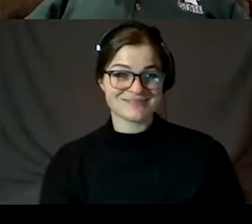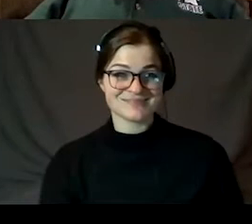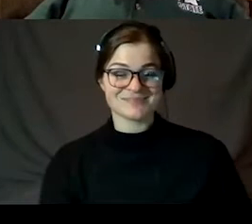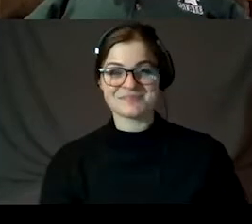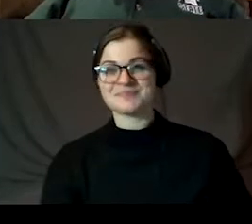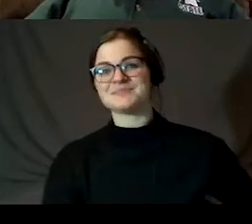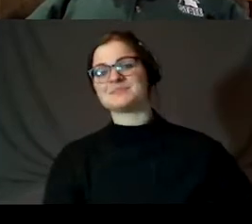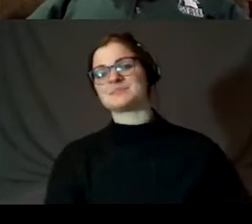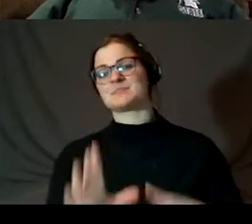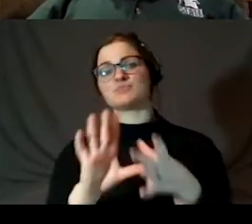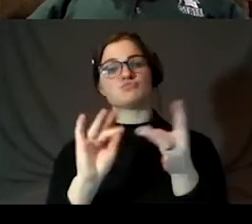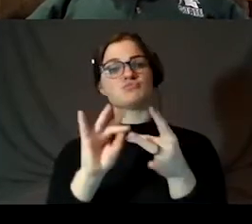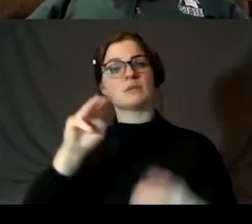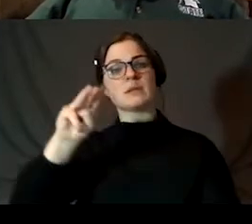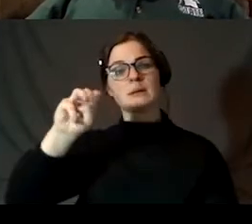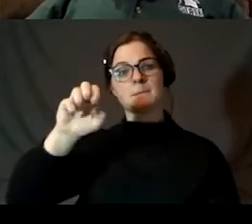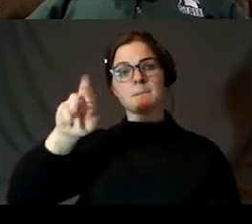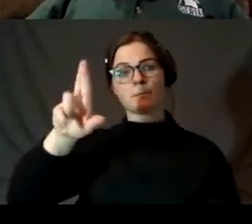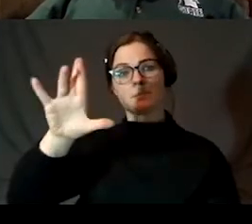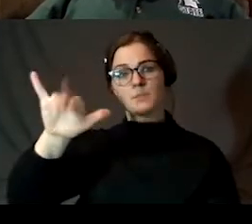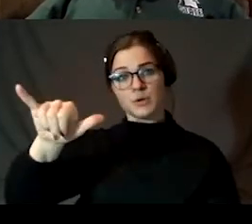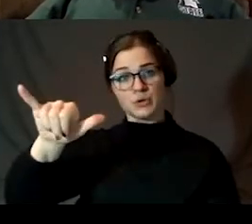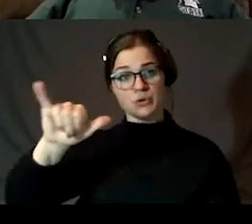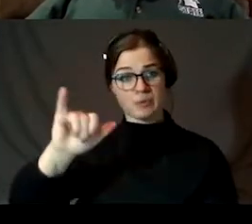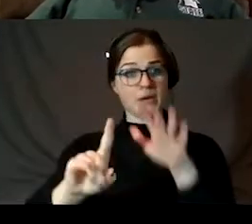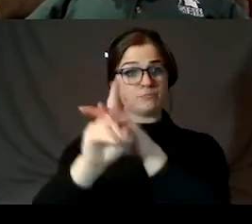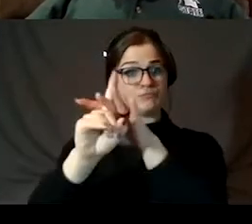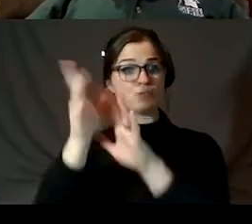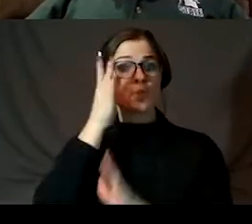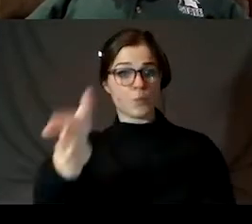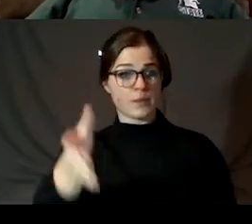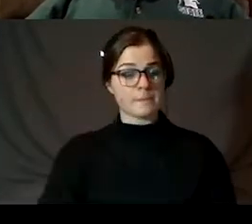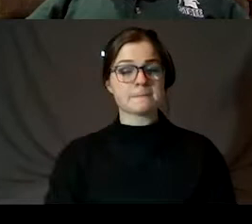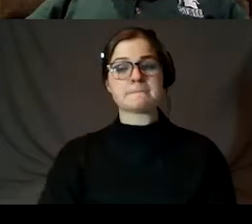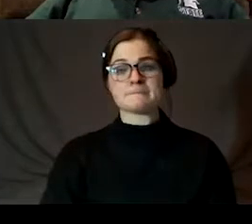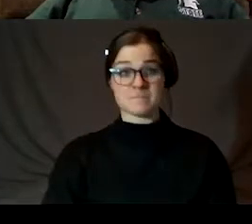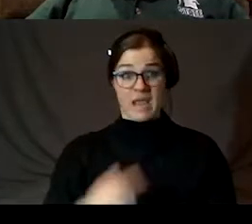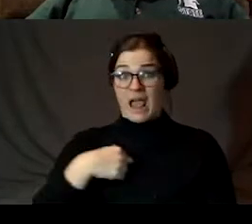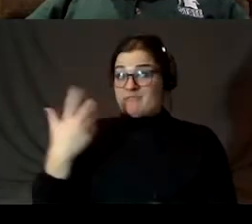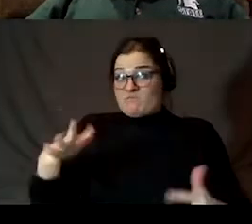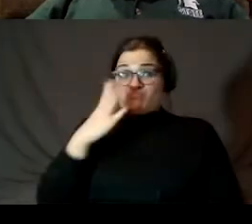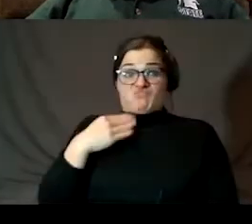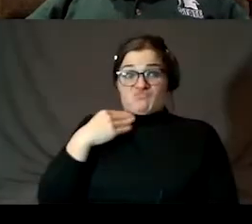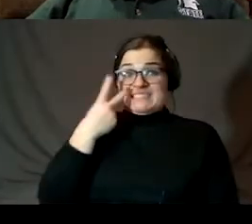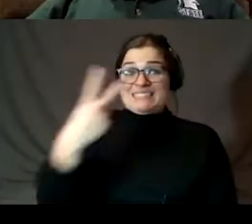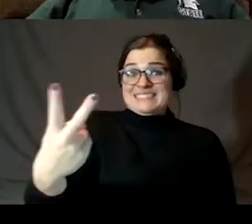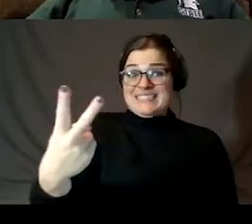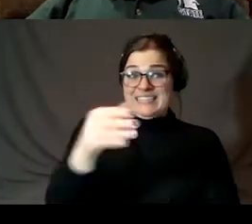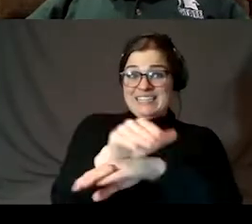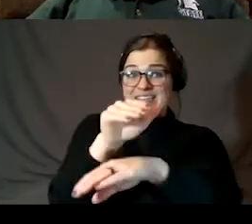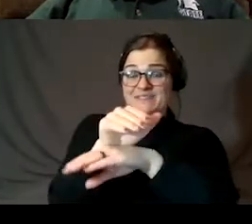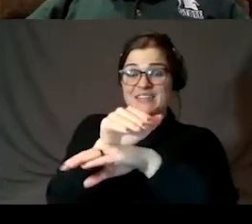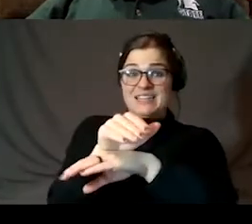I mentioned Mercury is appearing. I've already seen it, actually, in the evening sky